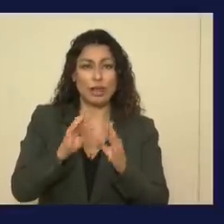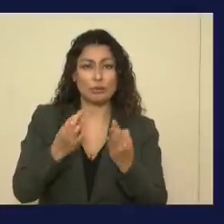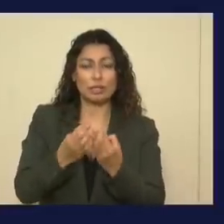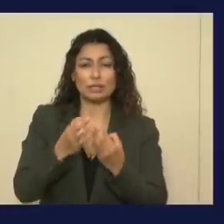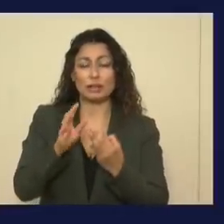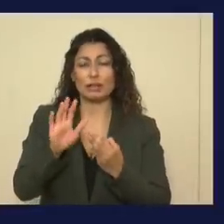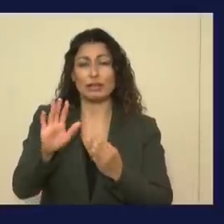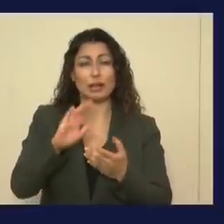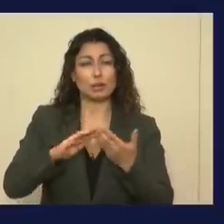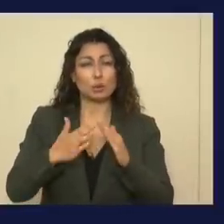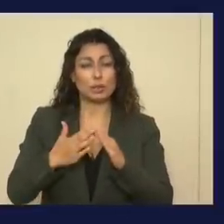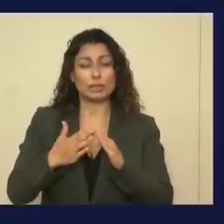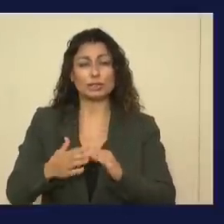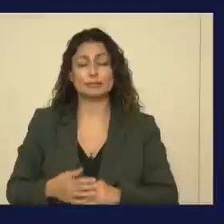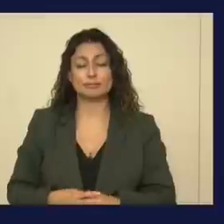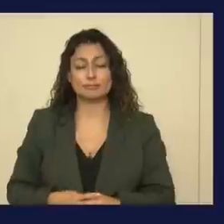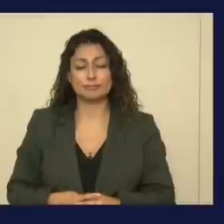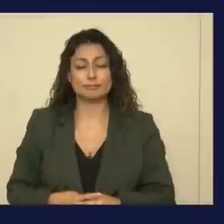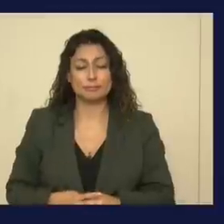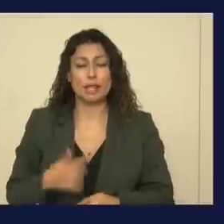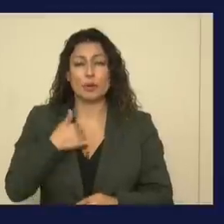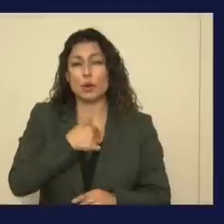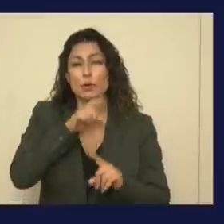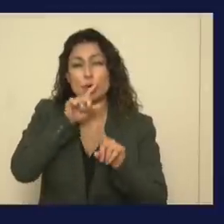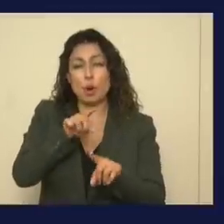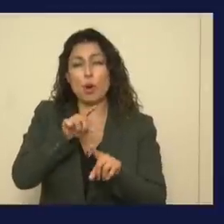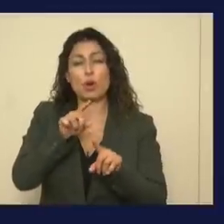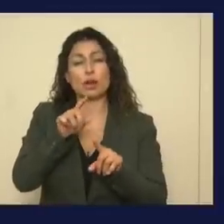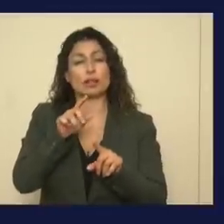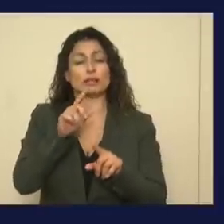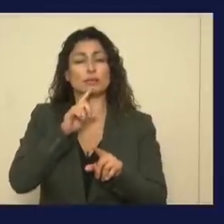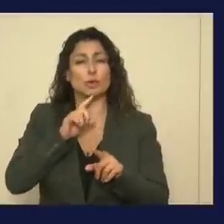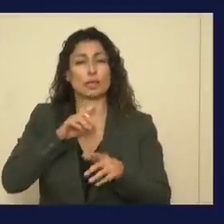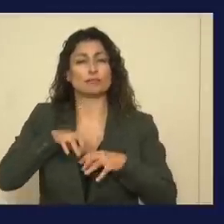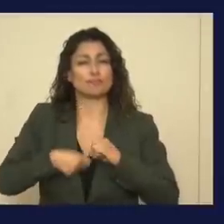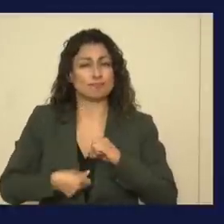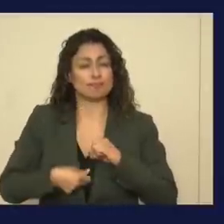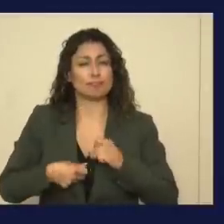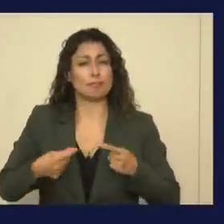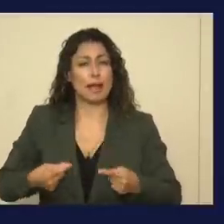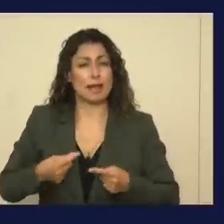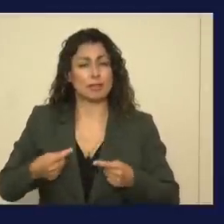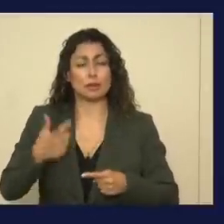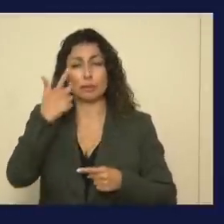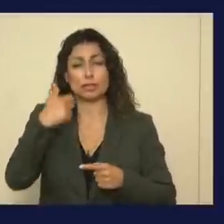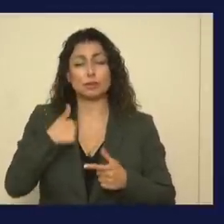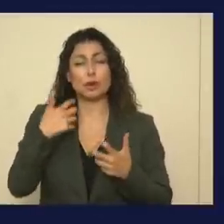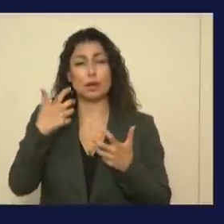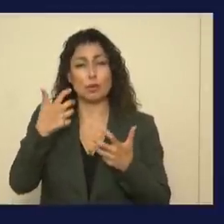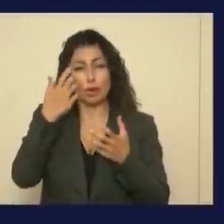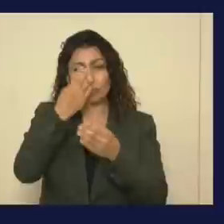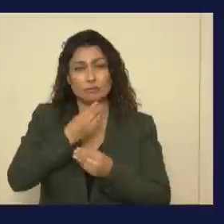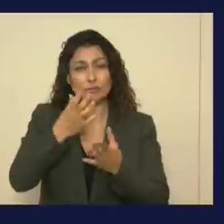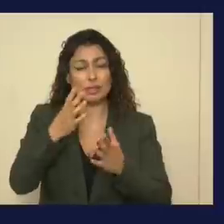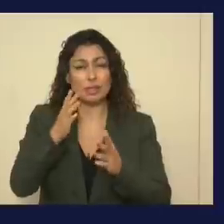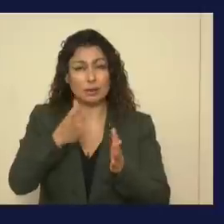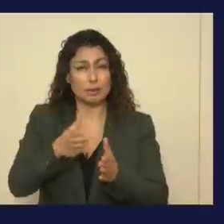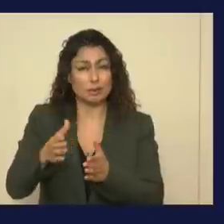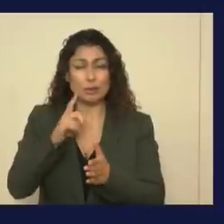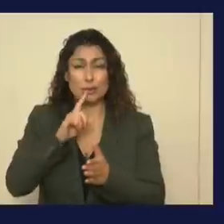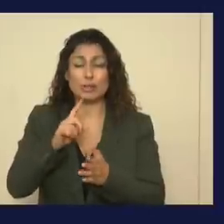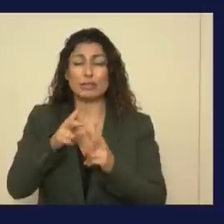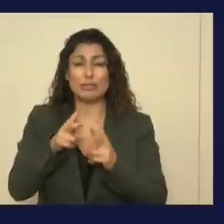communities. And we report those as painful as they are because we want folks to know how